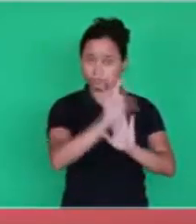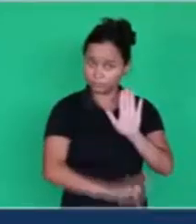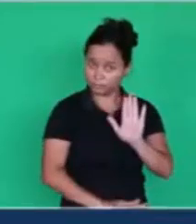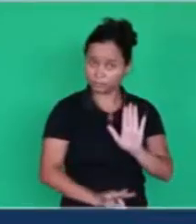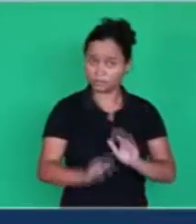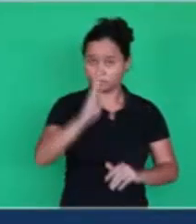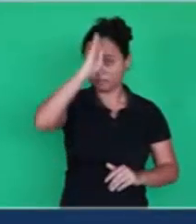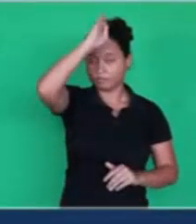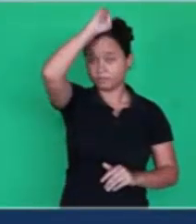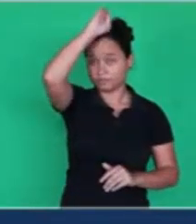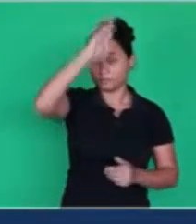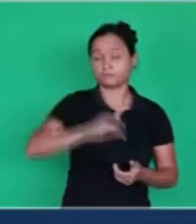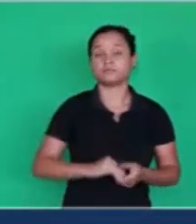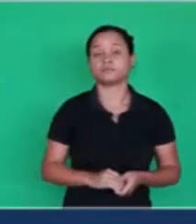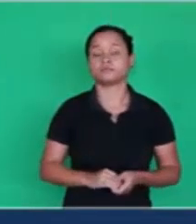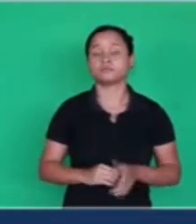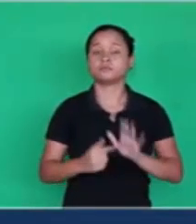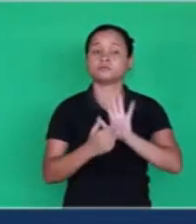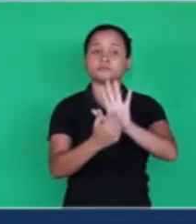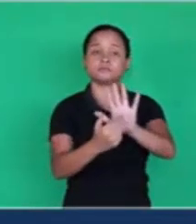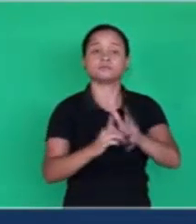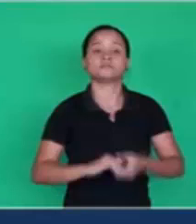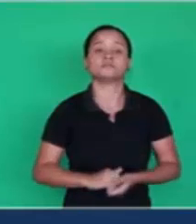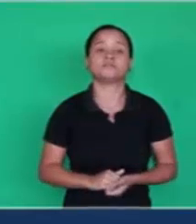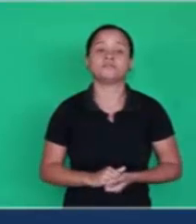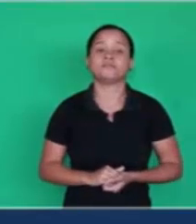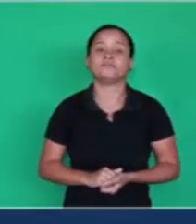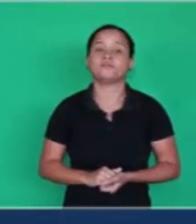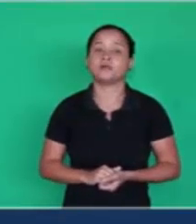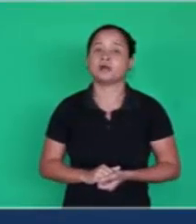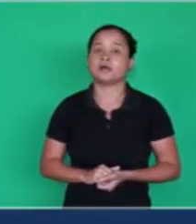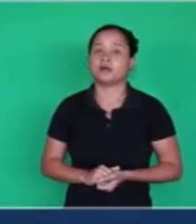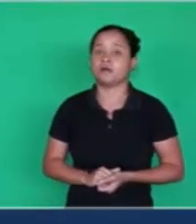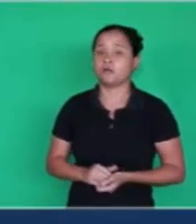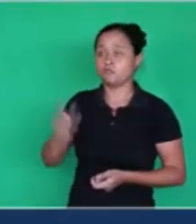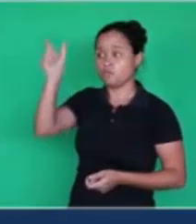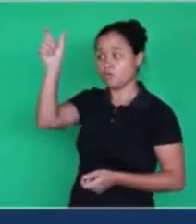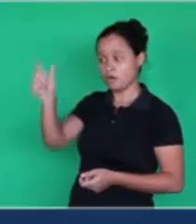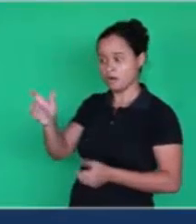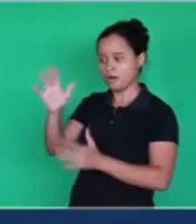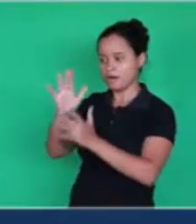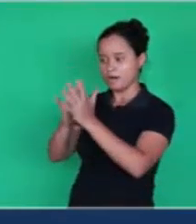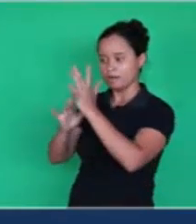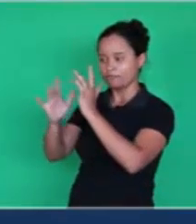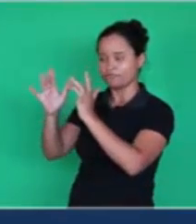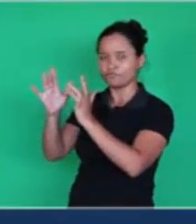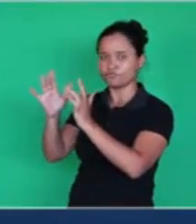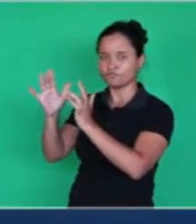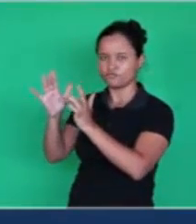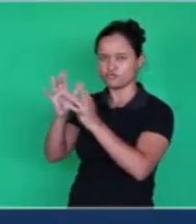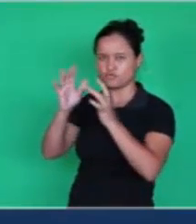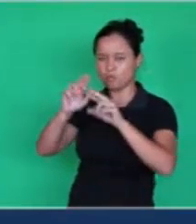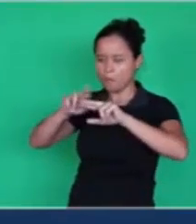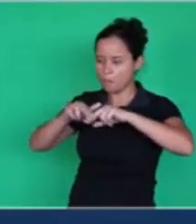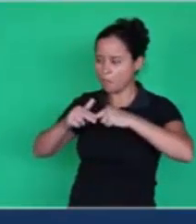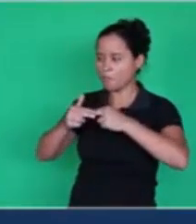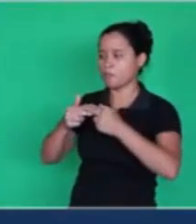Romans says in Romans. For of Him, and through Him, and to Him,